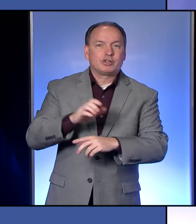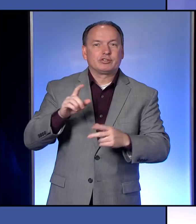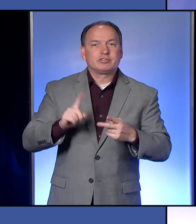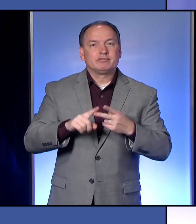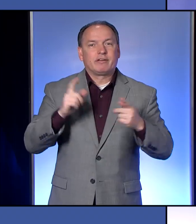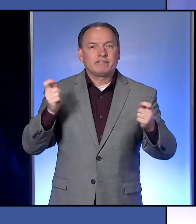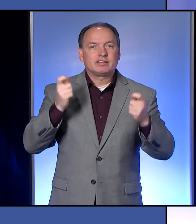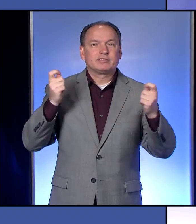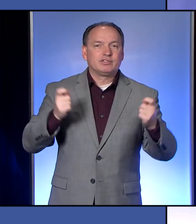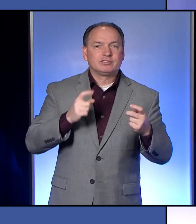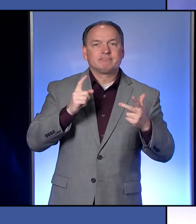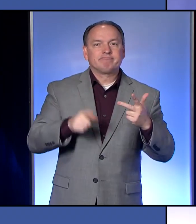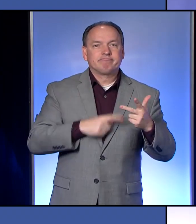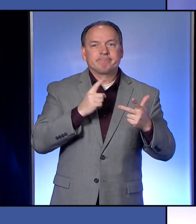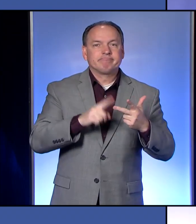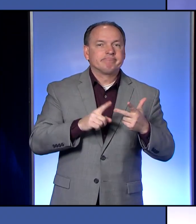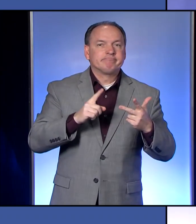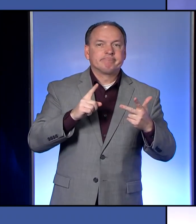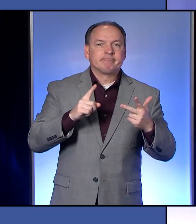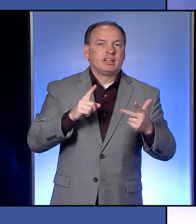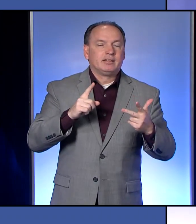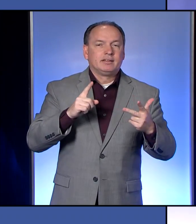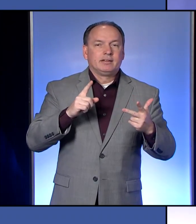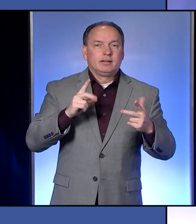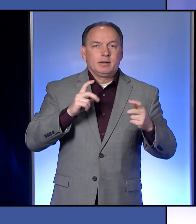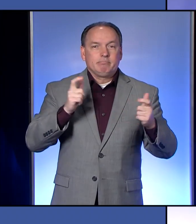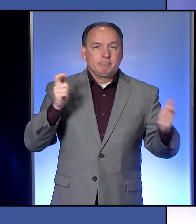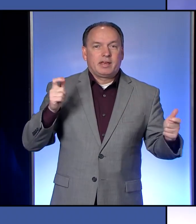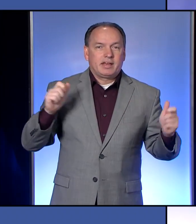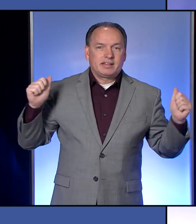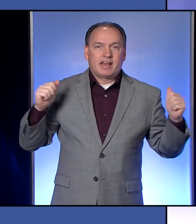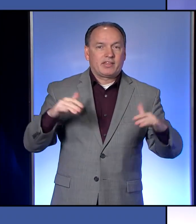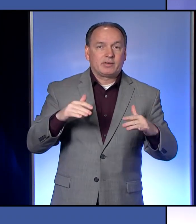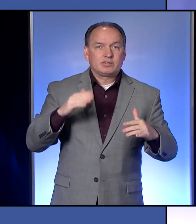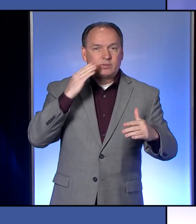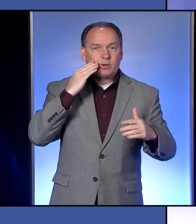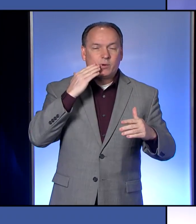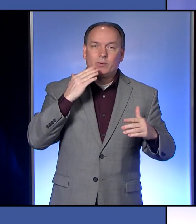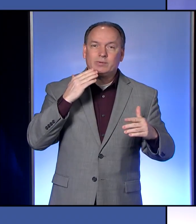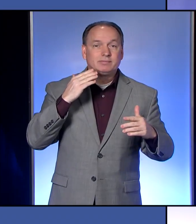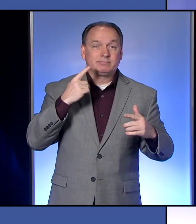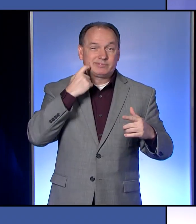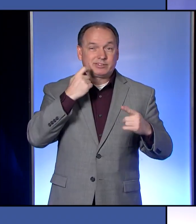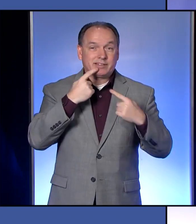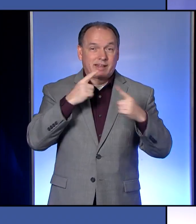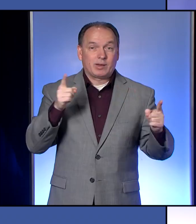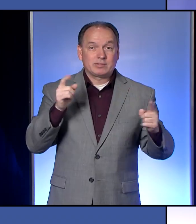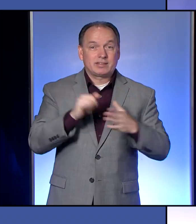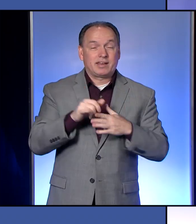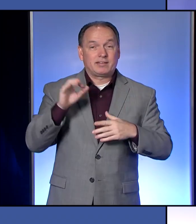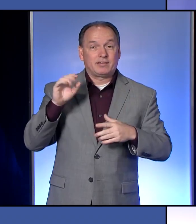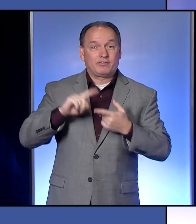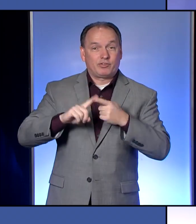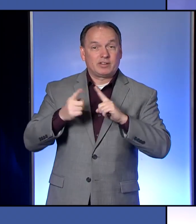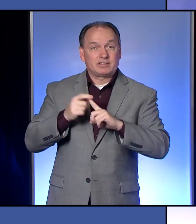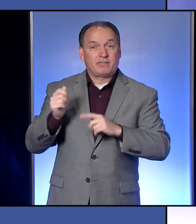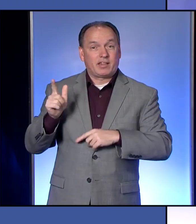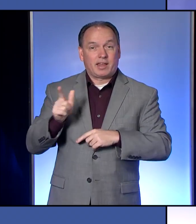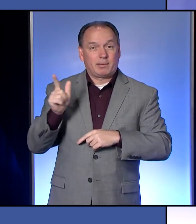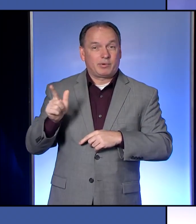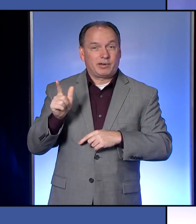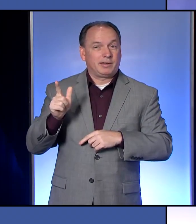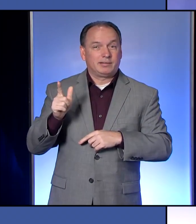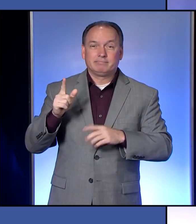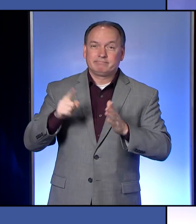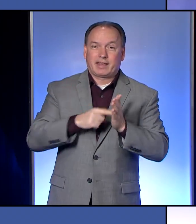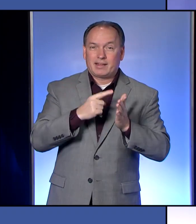festivals and all of our very, very big gatherings. You know, it was just announced that the Friends of the Library are not going to have their